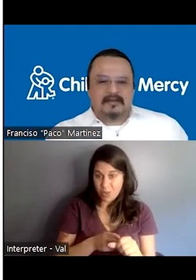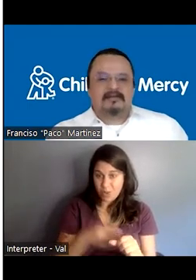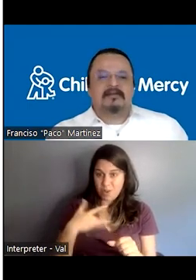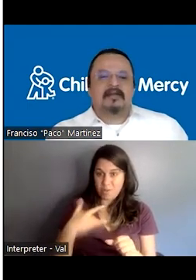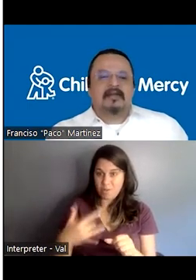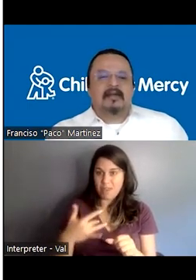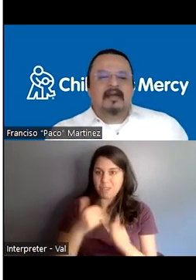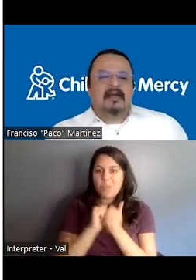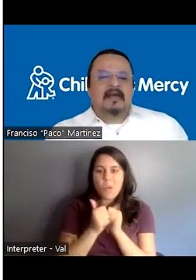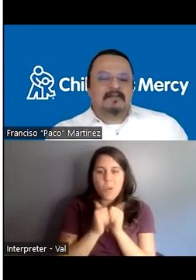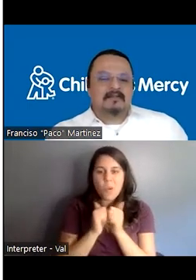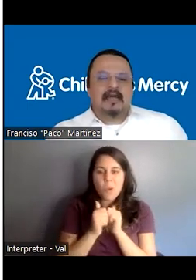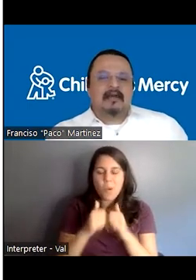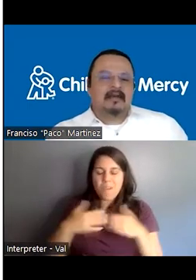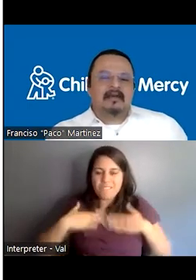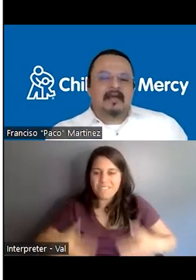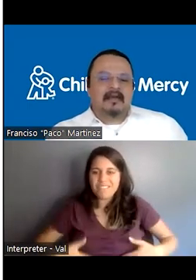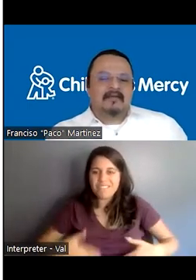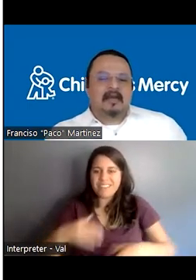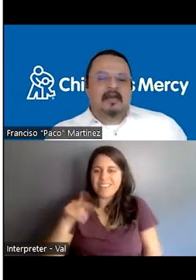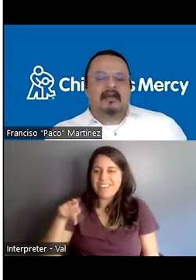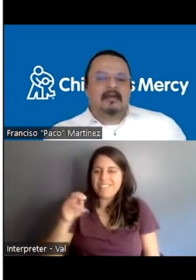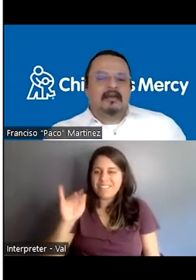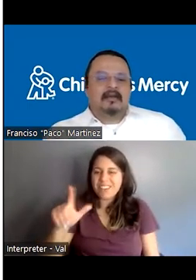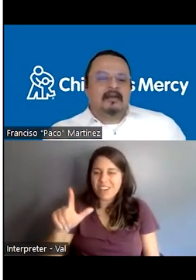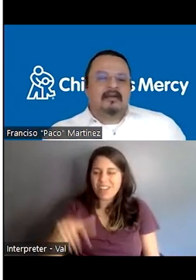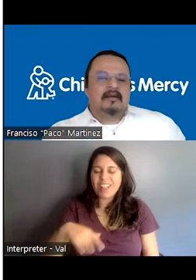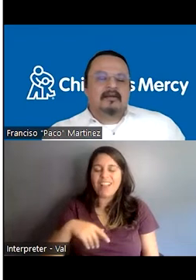physicals, asthma, eczema,